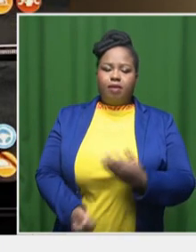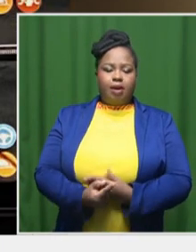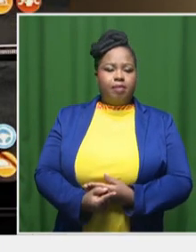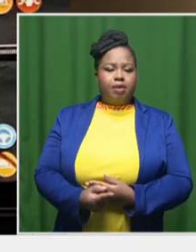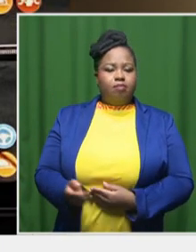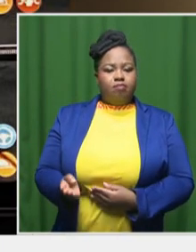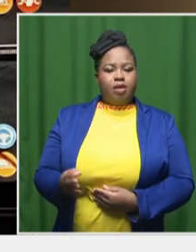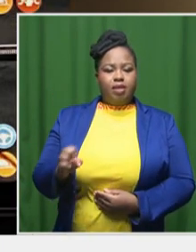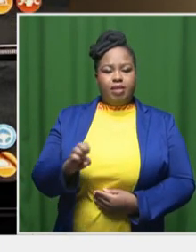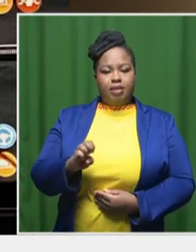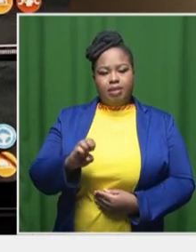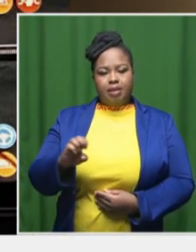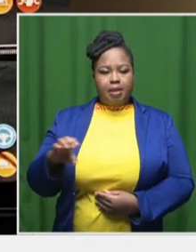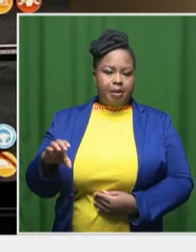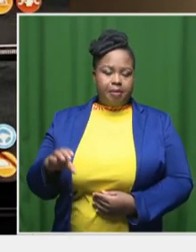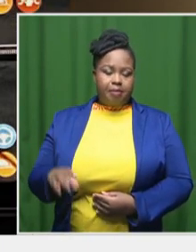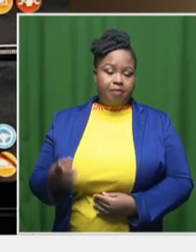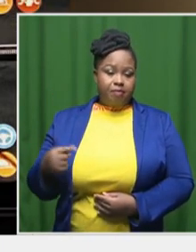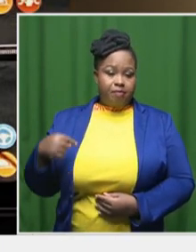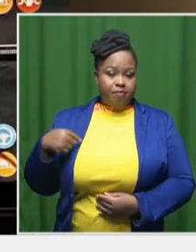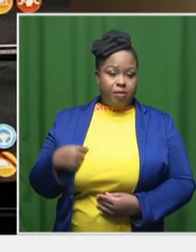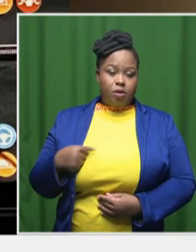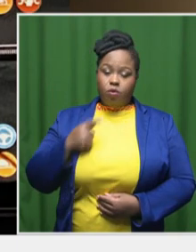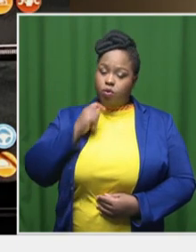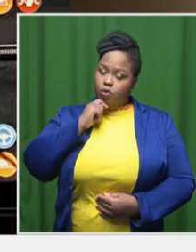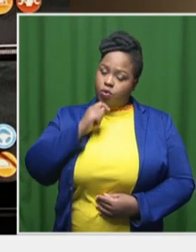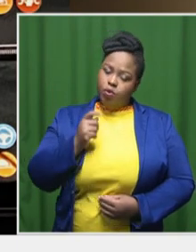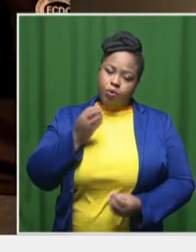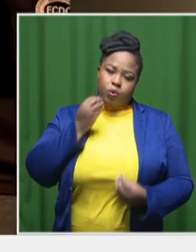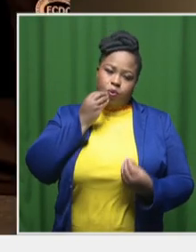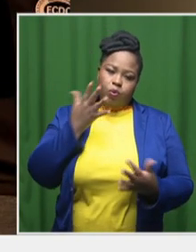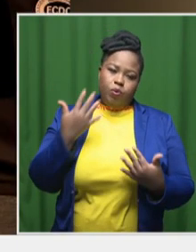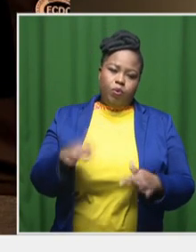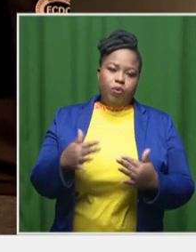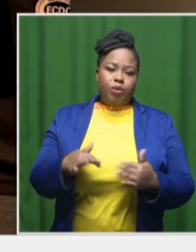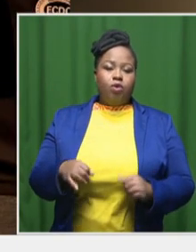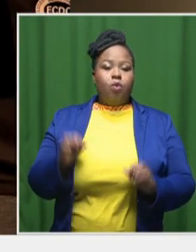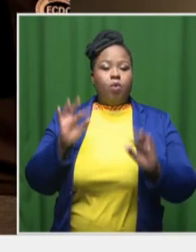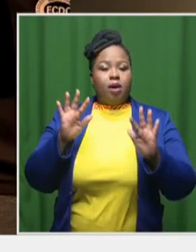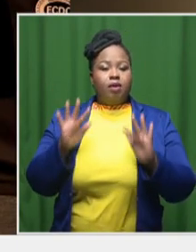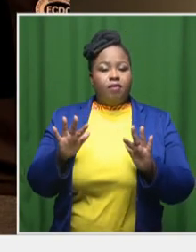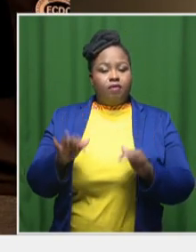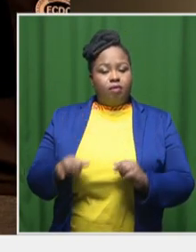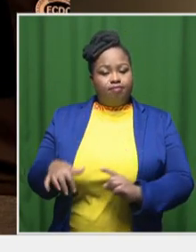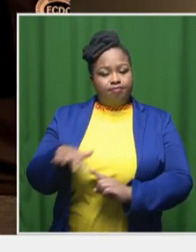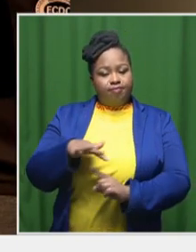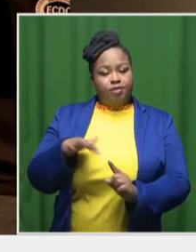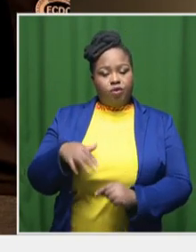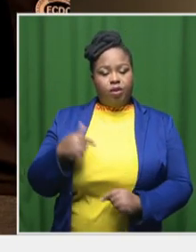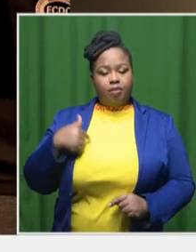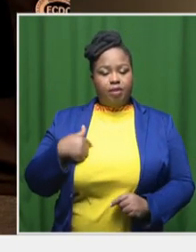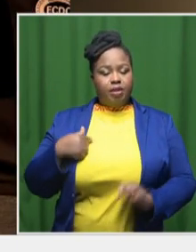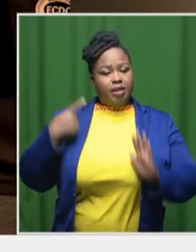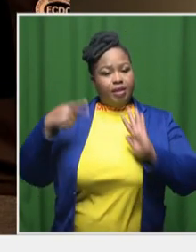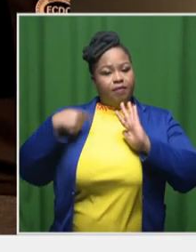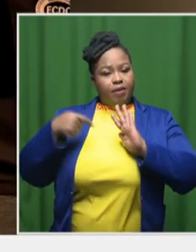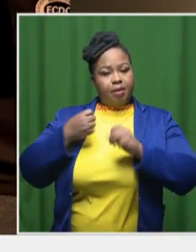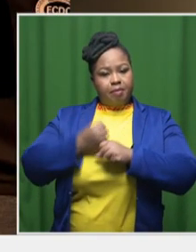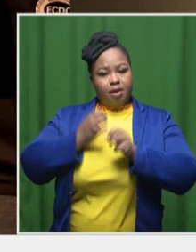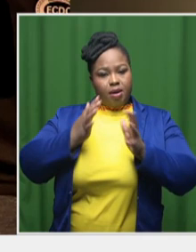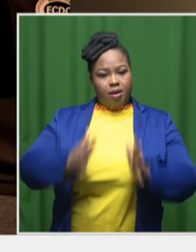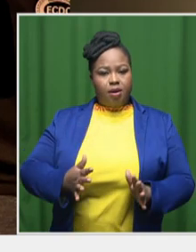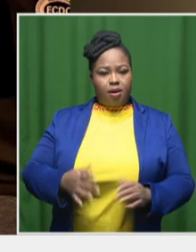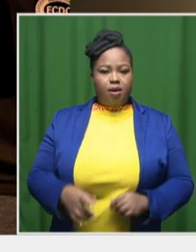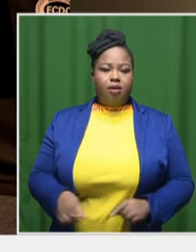Cape. So for me, it was really a brilliant platform to be in as a filmmaker. I got to also